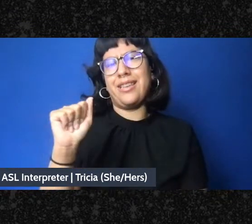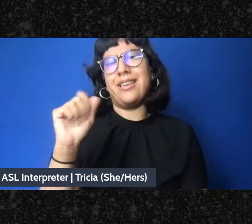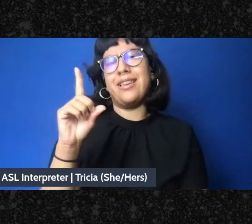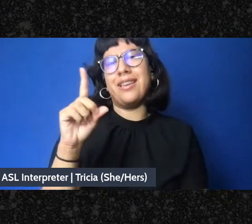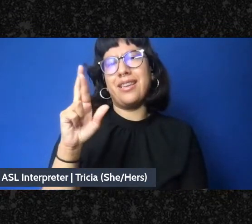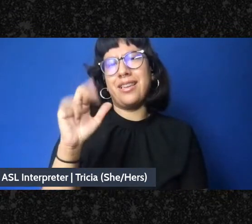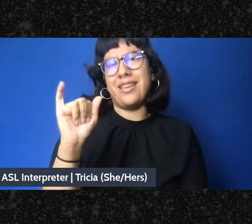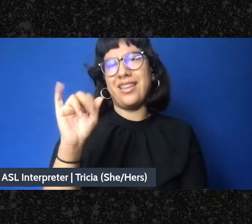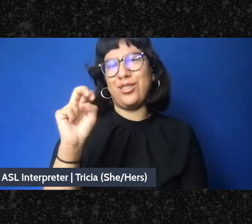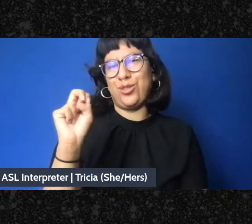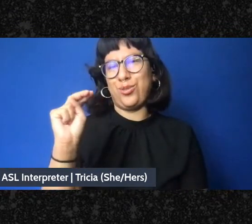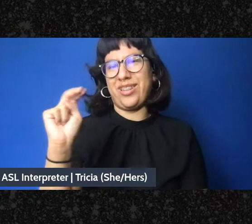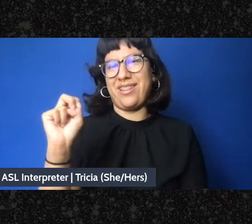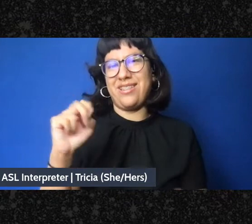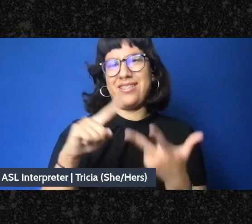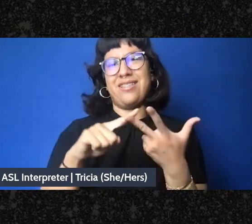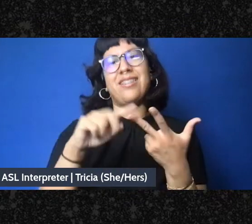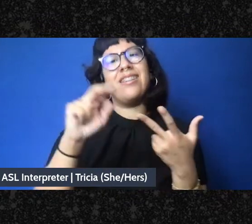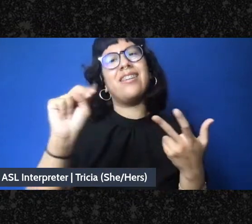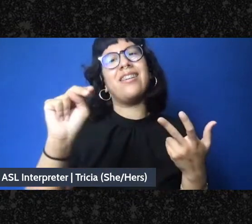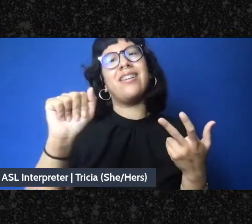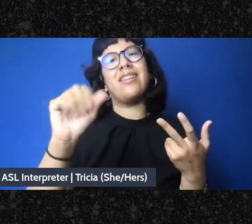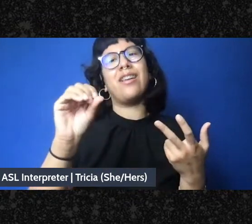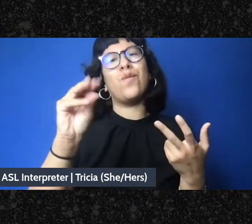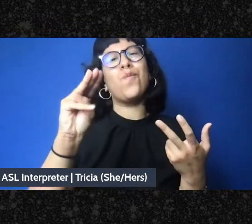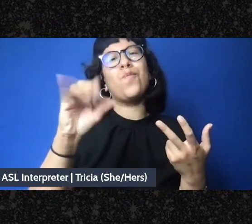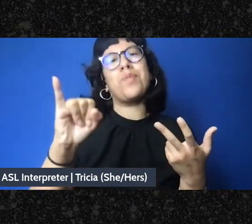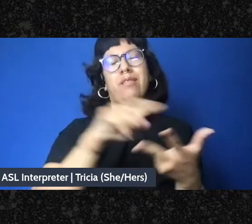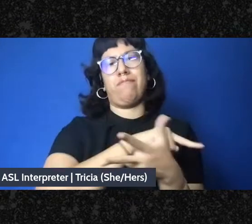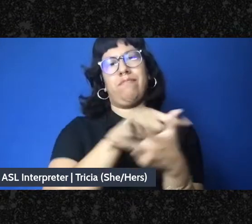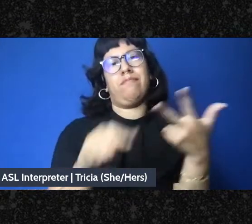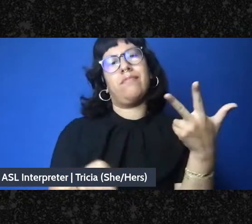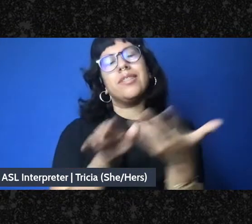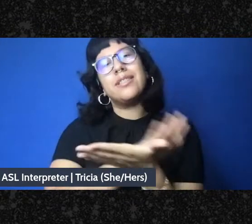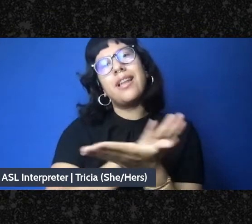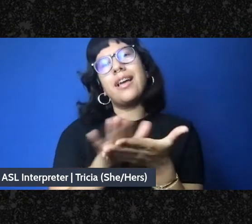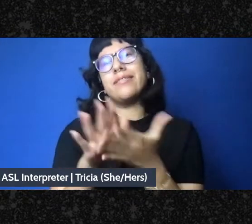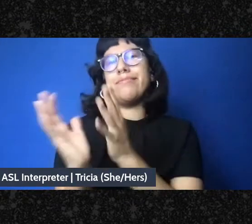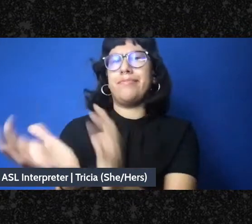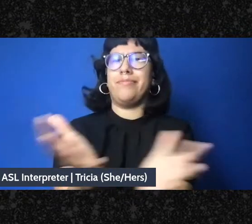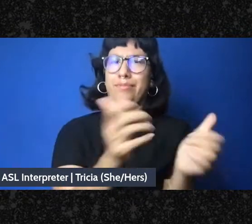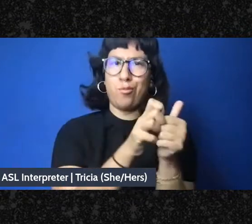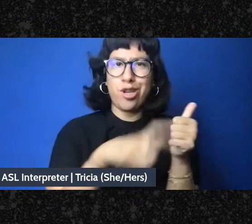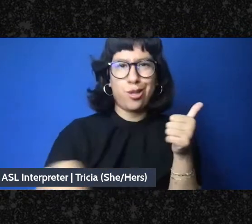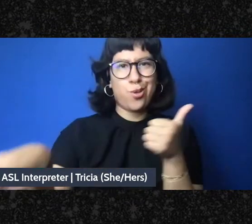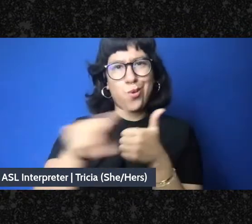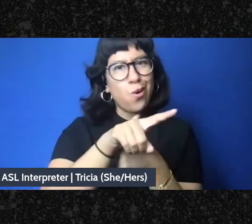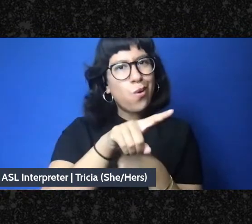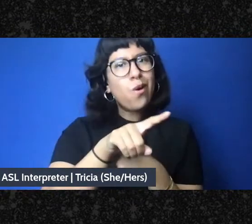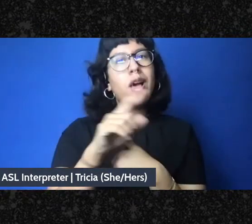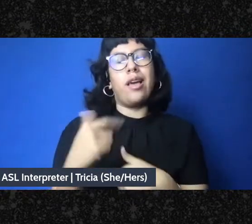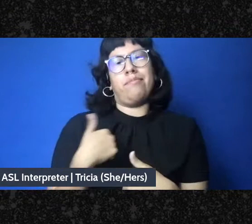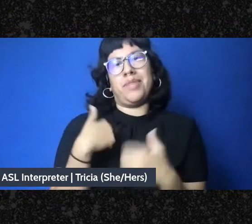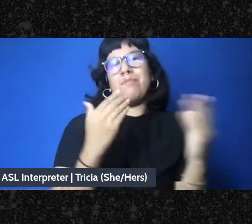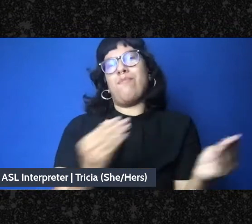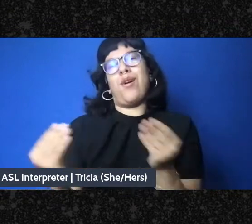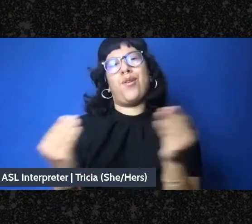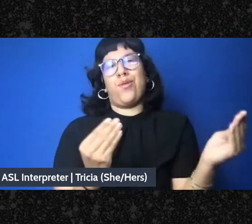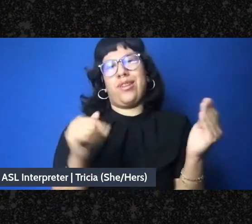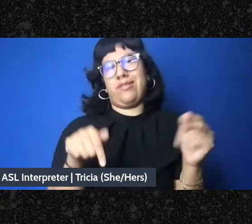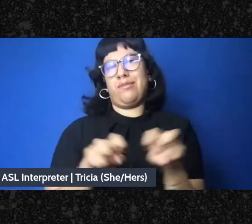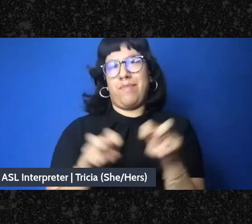It really is a dream to be in conversation with each of you and to be moderating this panel.